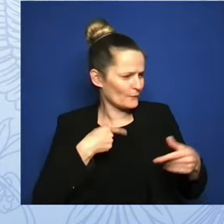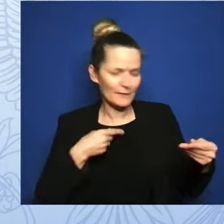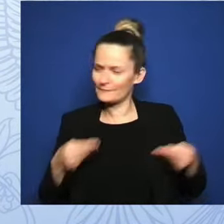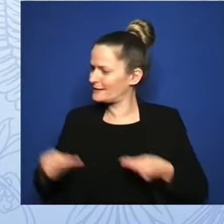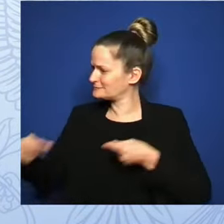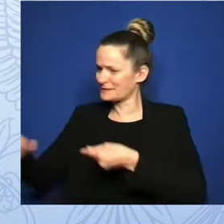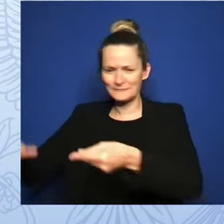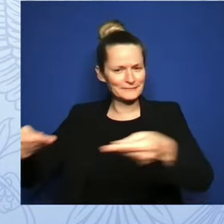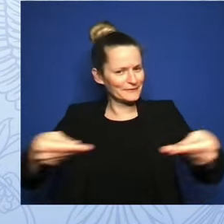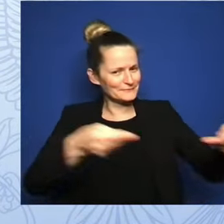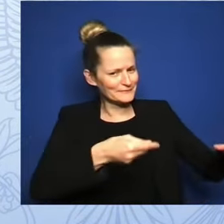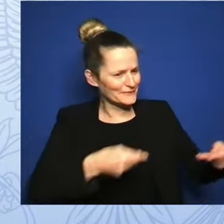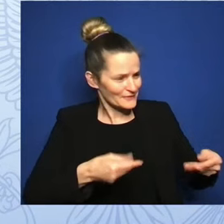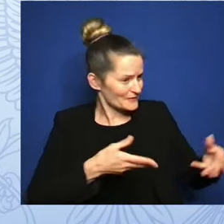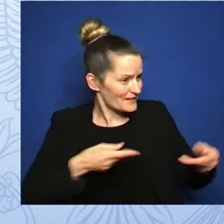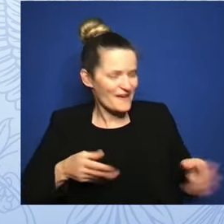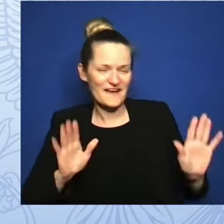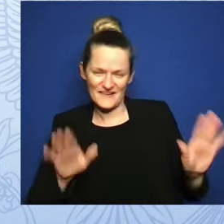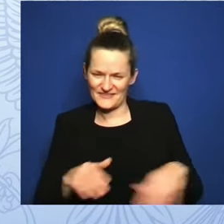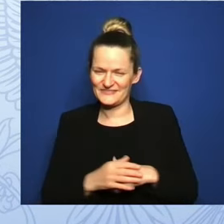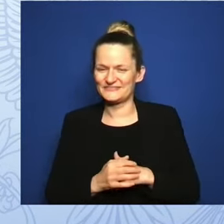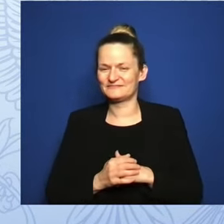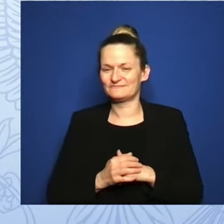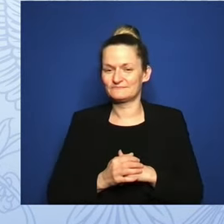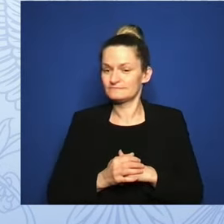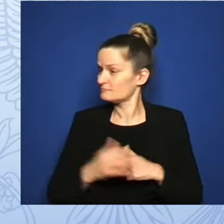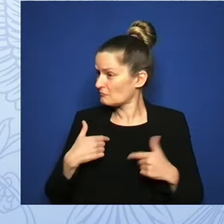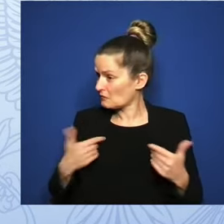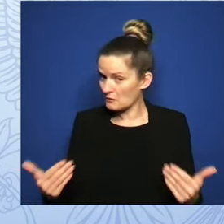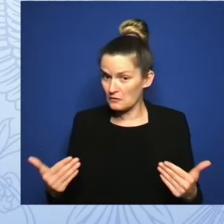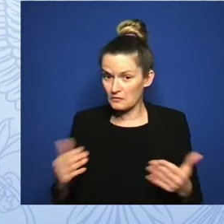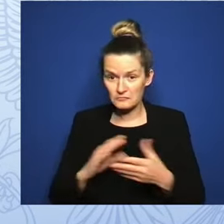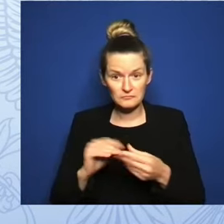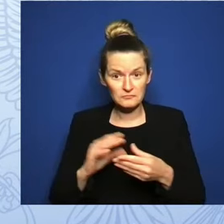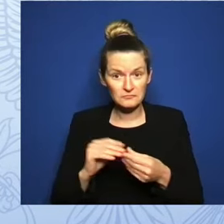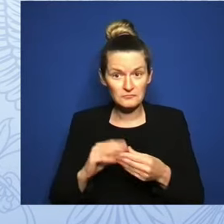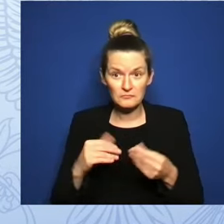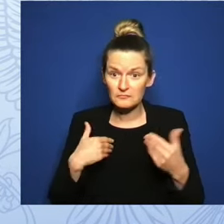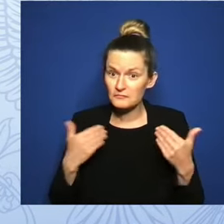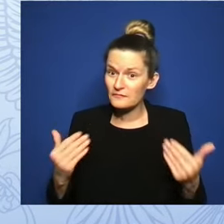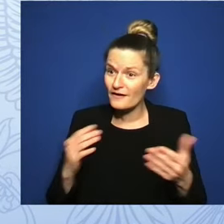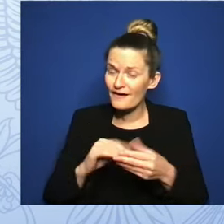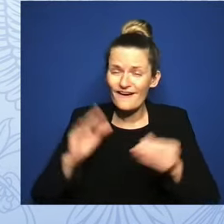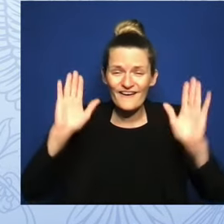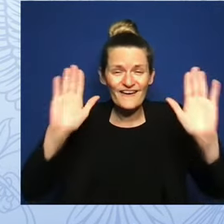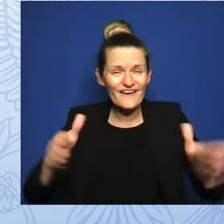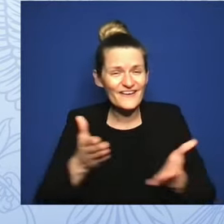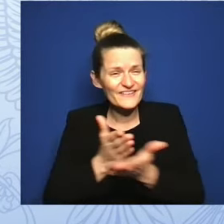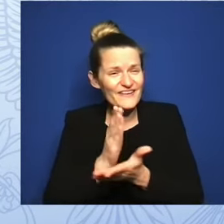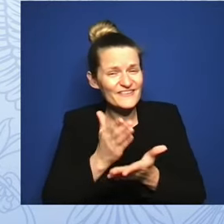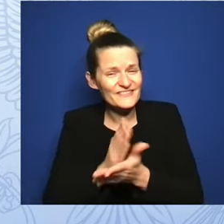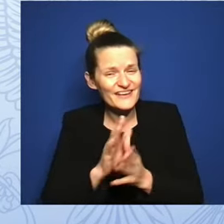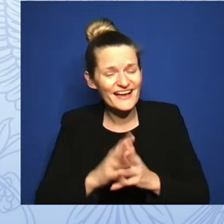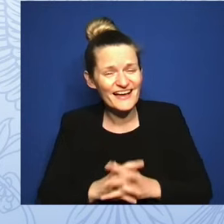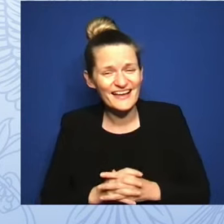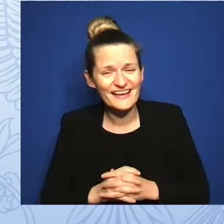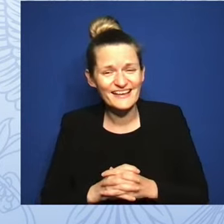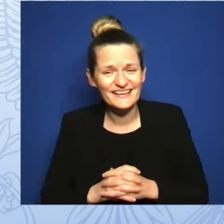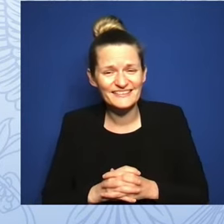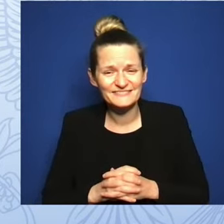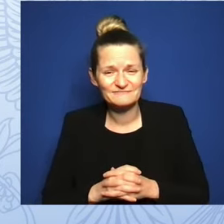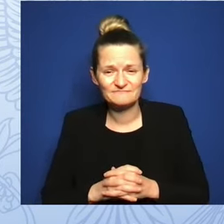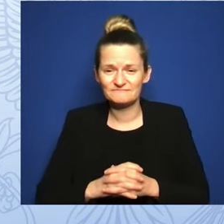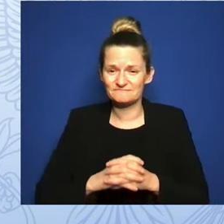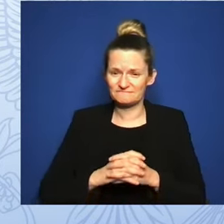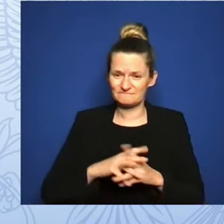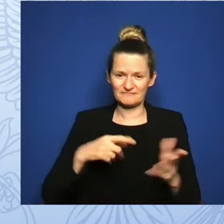Okay, so you want me to start? Yeah, sure. All right, so I have prepared remarks, which I can't see without